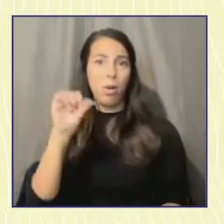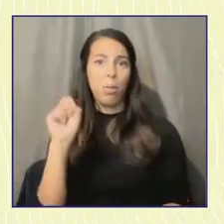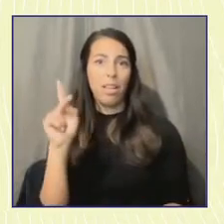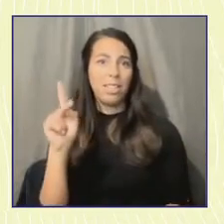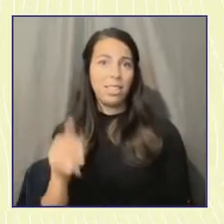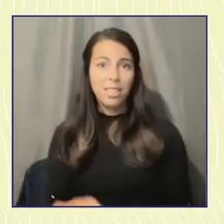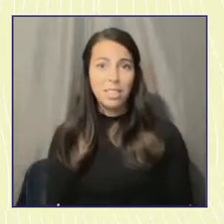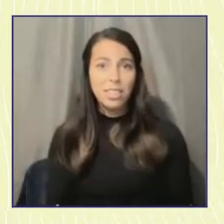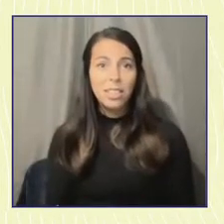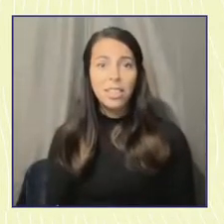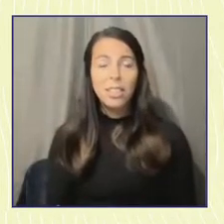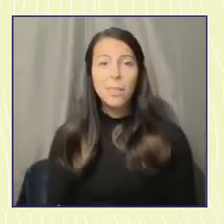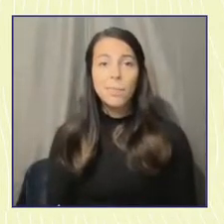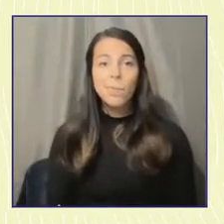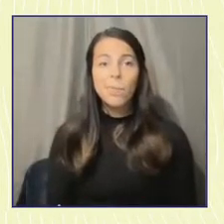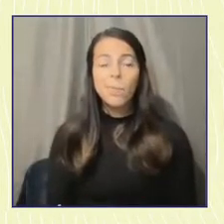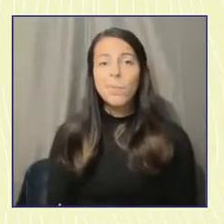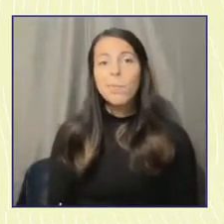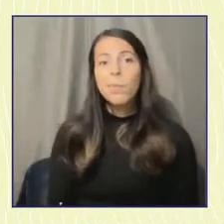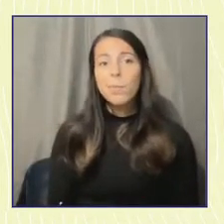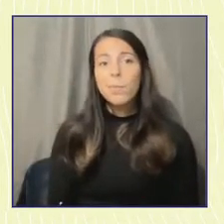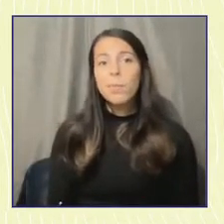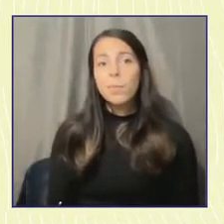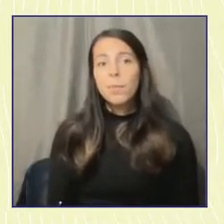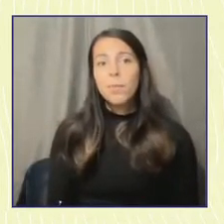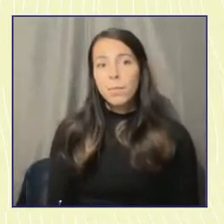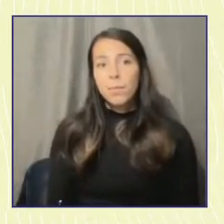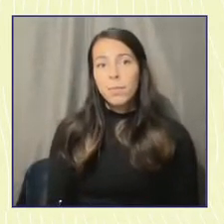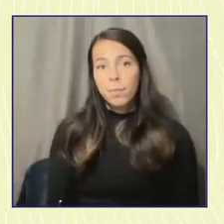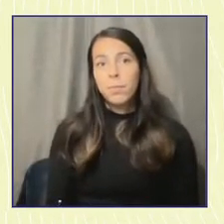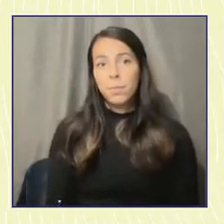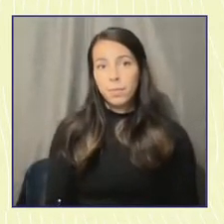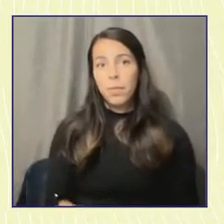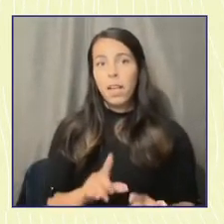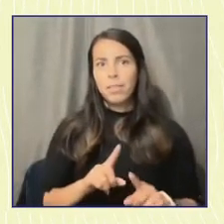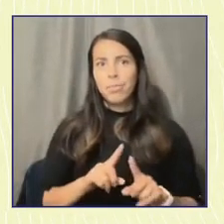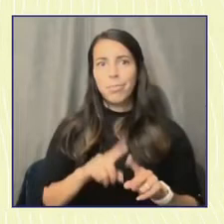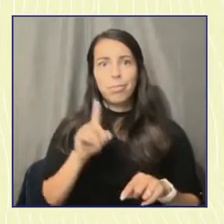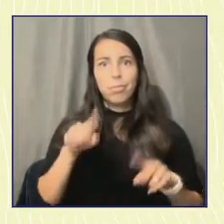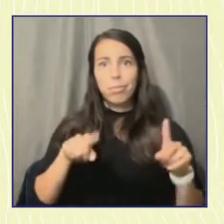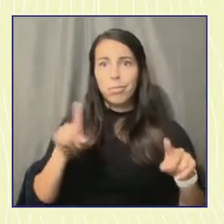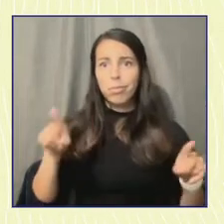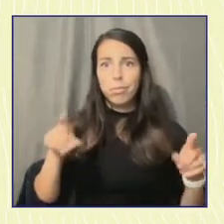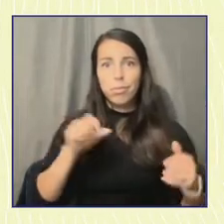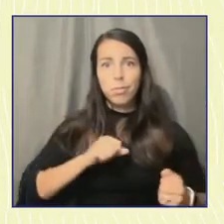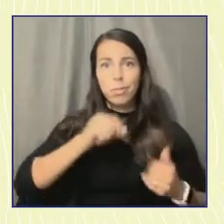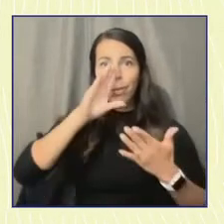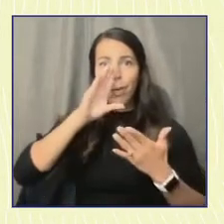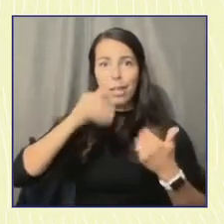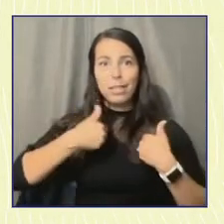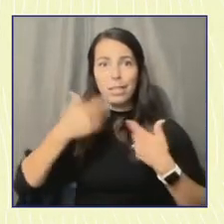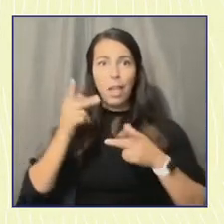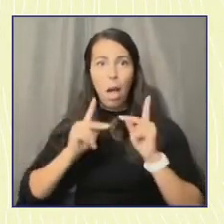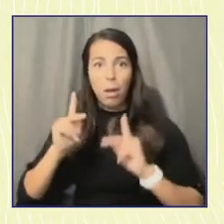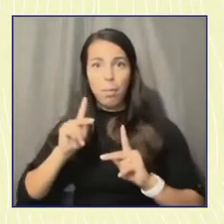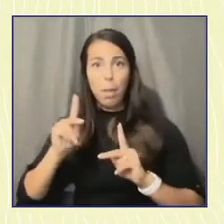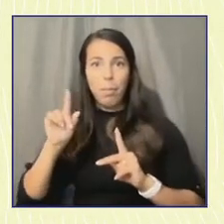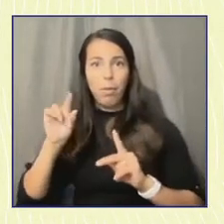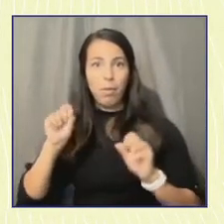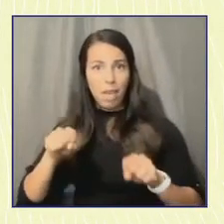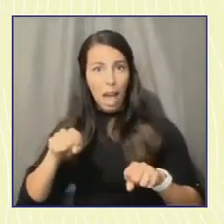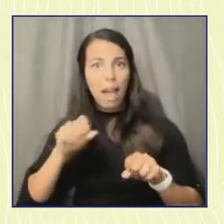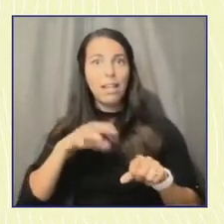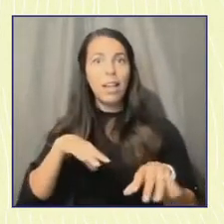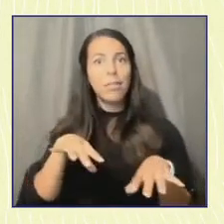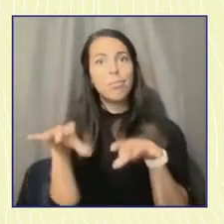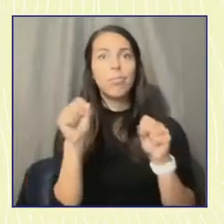are all kinds of ways that young people can step in into that kind of a role.